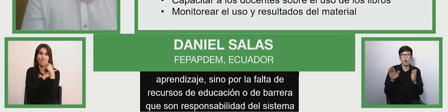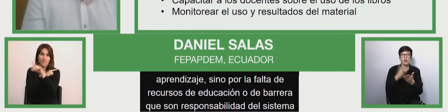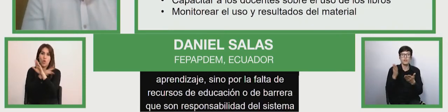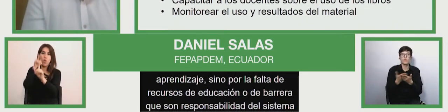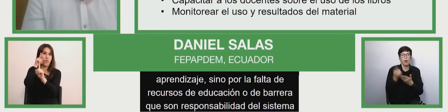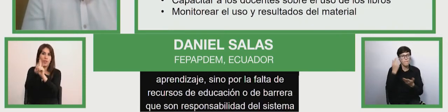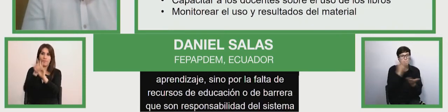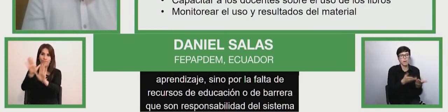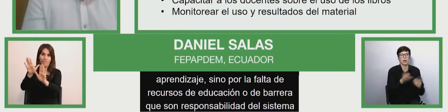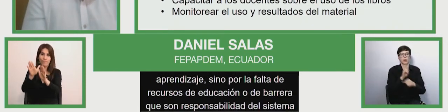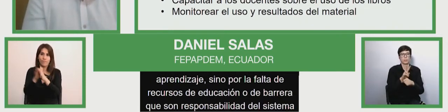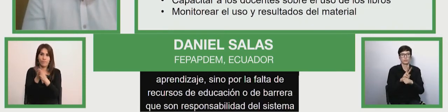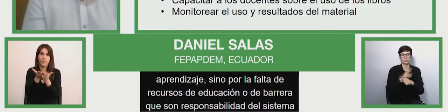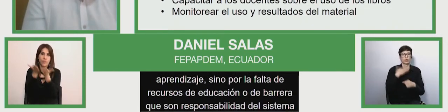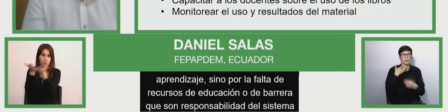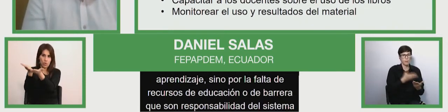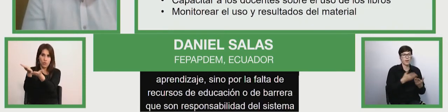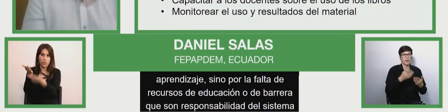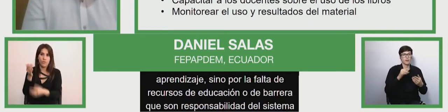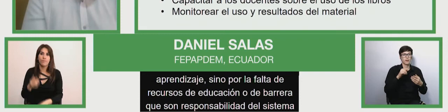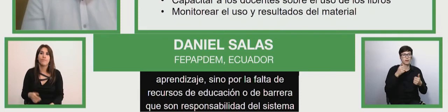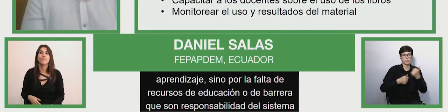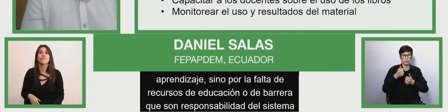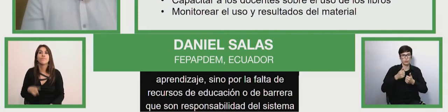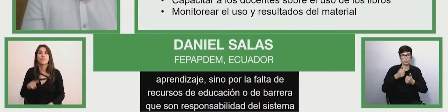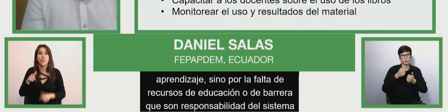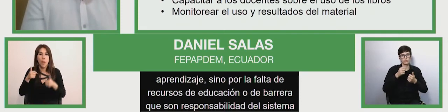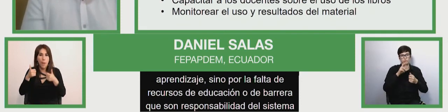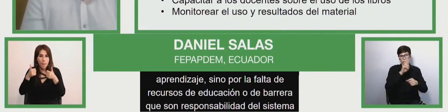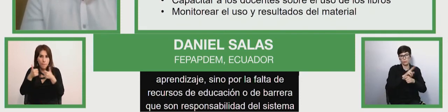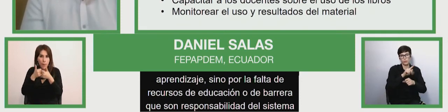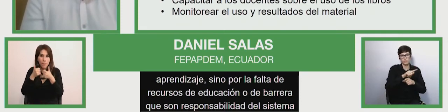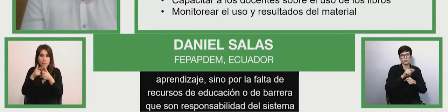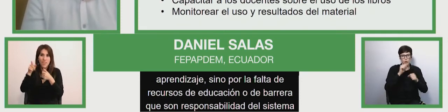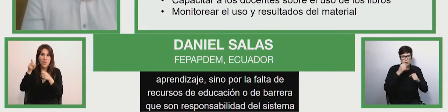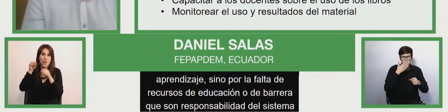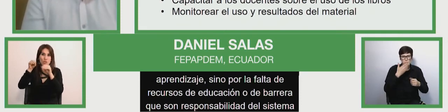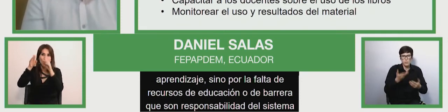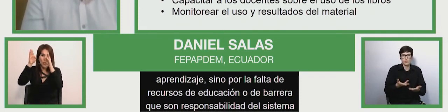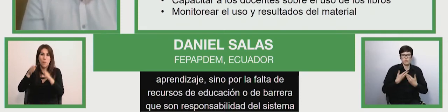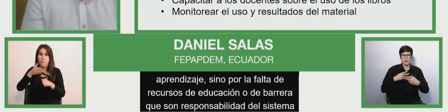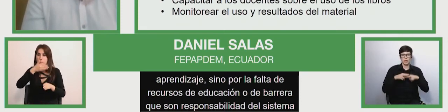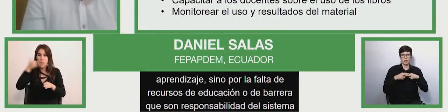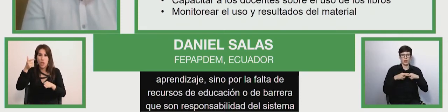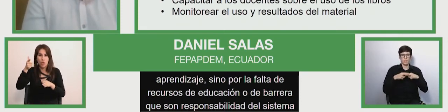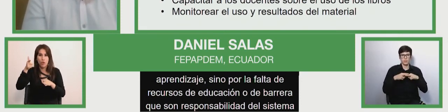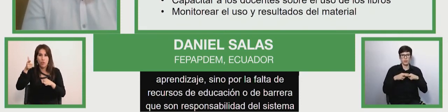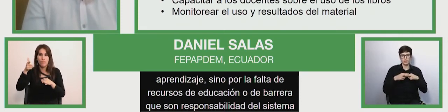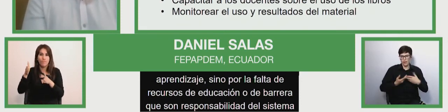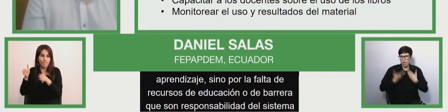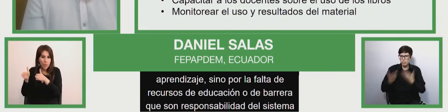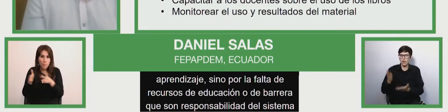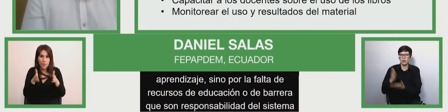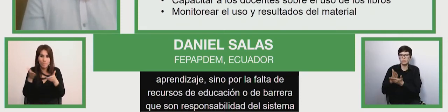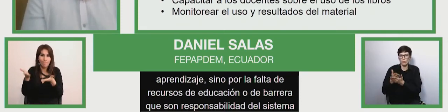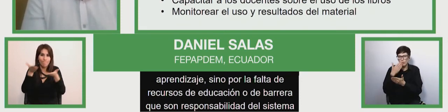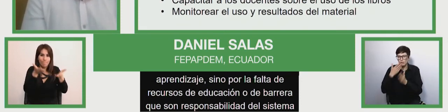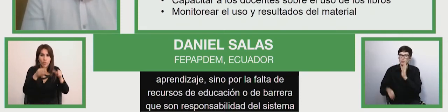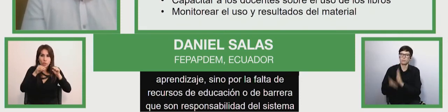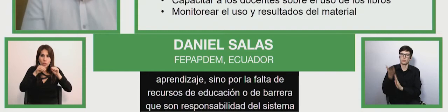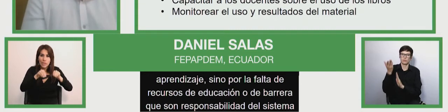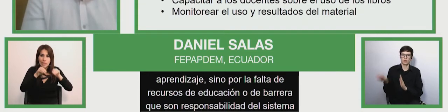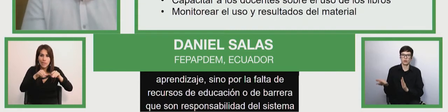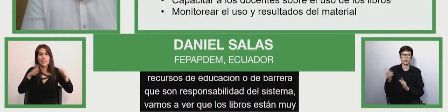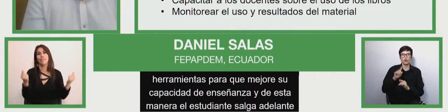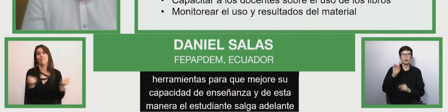provide tools that they learn their capacity to teach and in that way that the student can come come up come forward it's